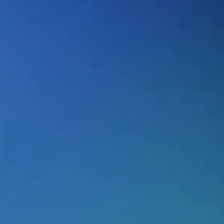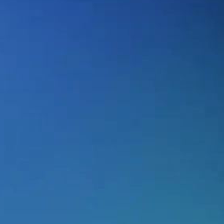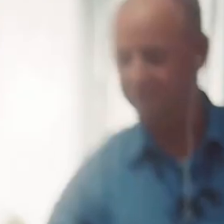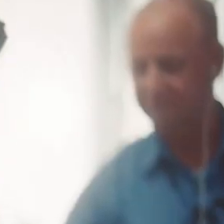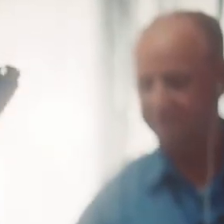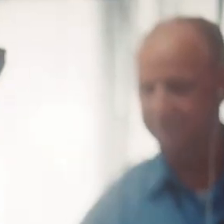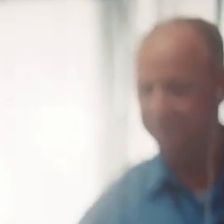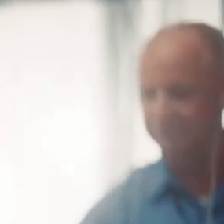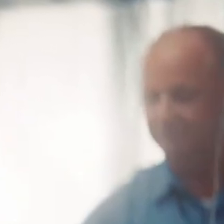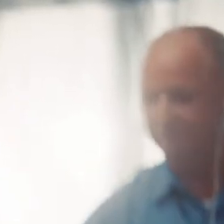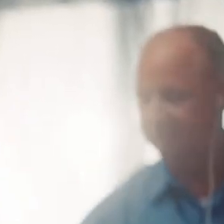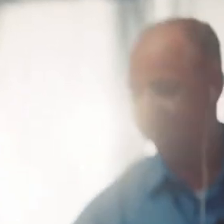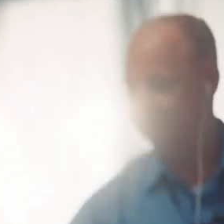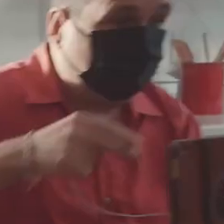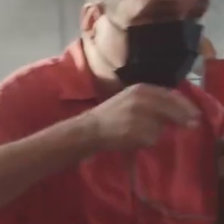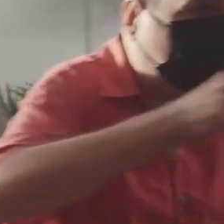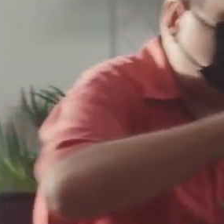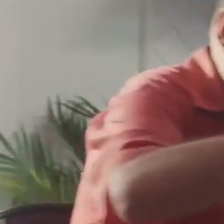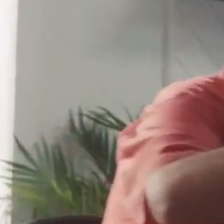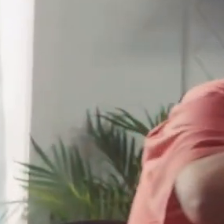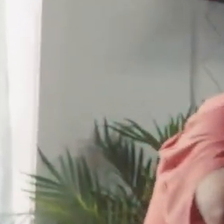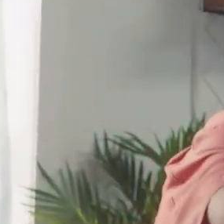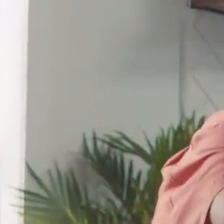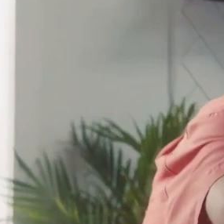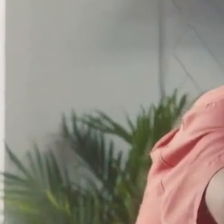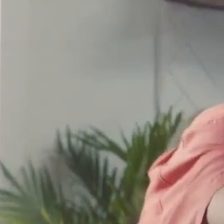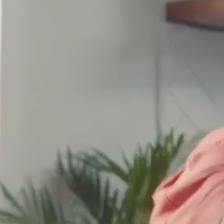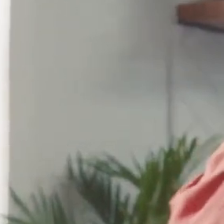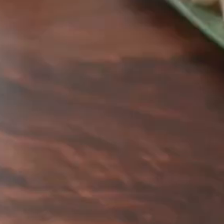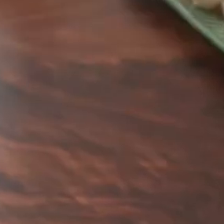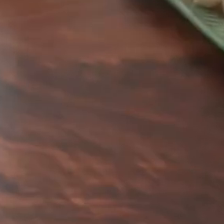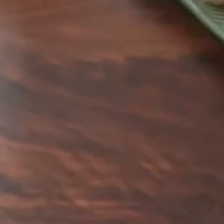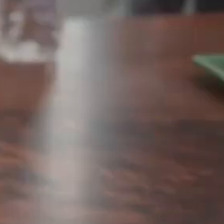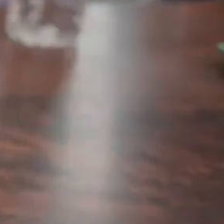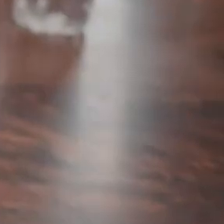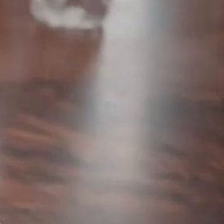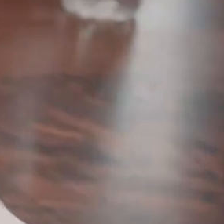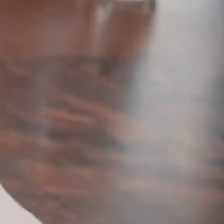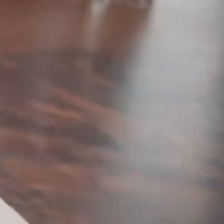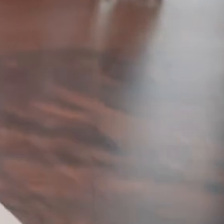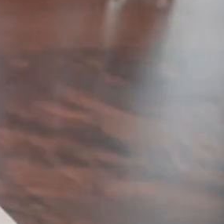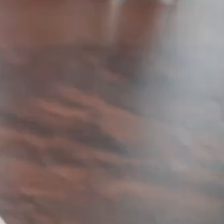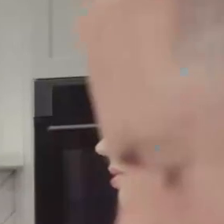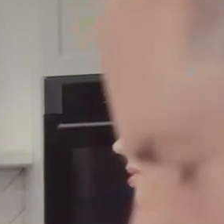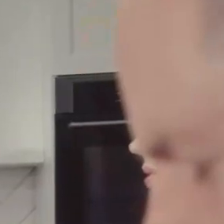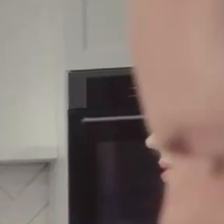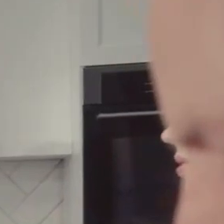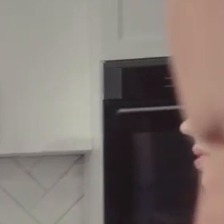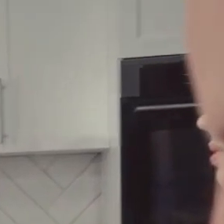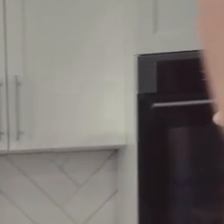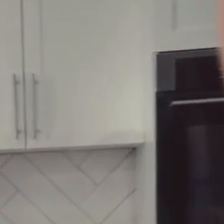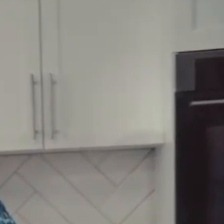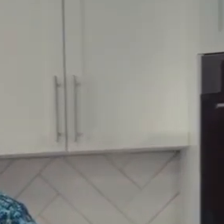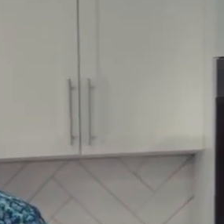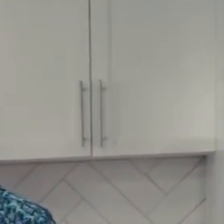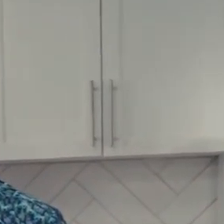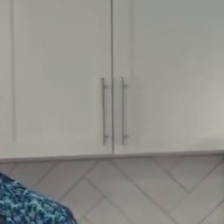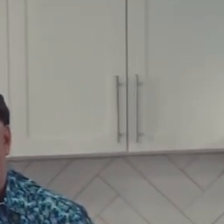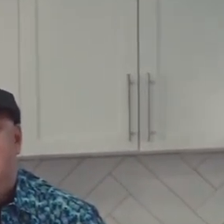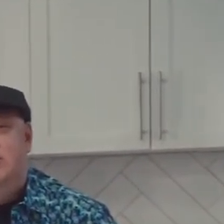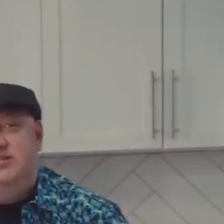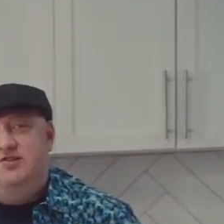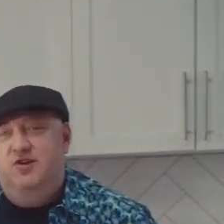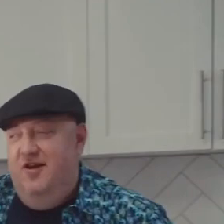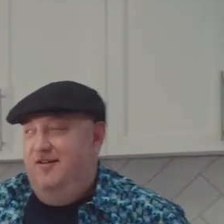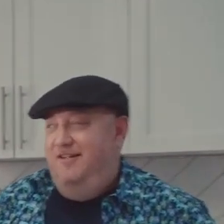this because they're blind. Guys, we got 30 seconds till the draft. I hope everybody's done their homework because I'm looking forward to kicking all